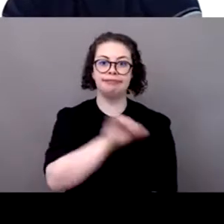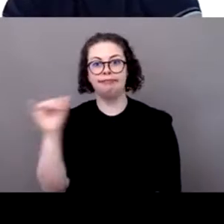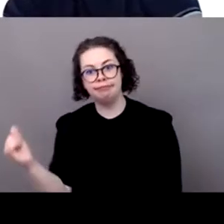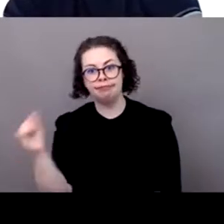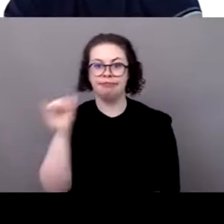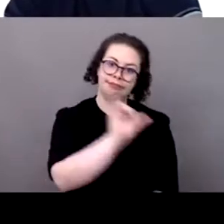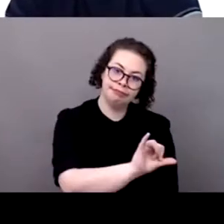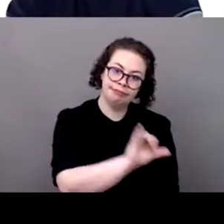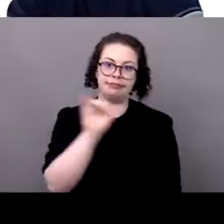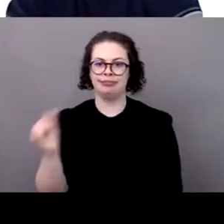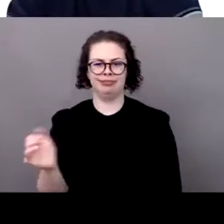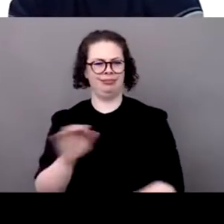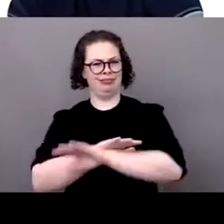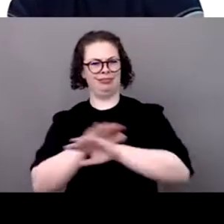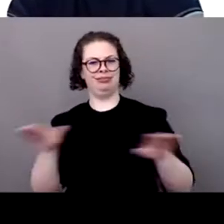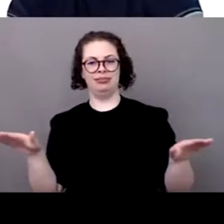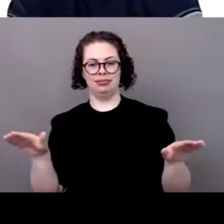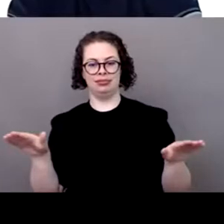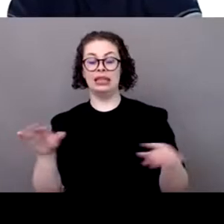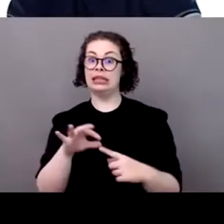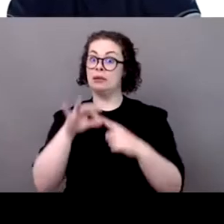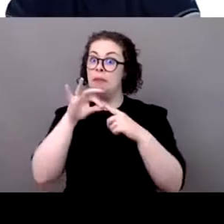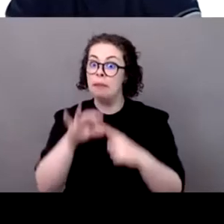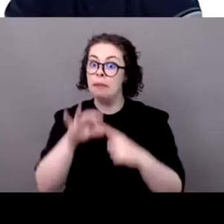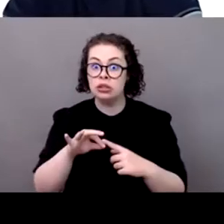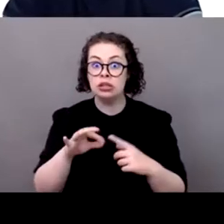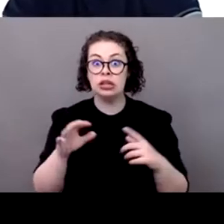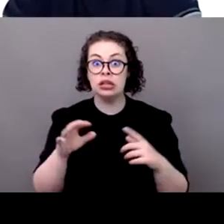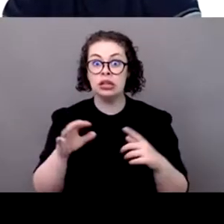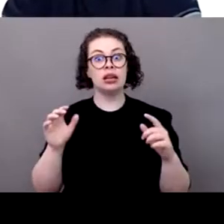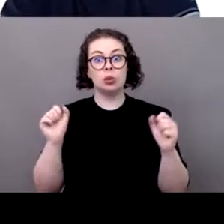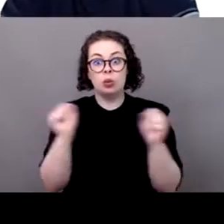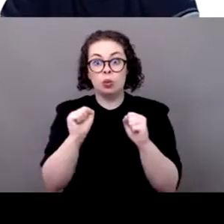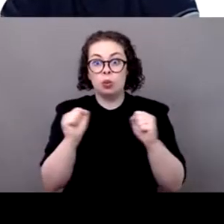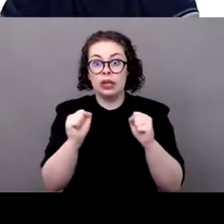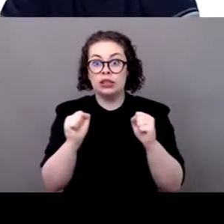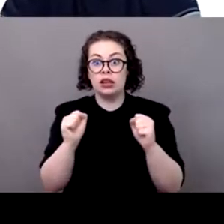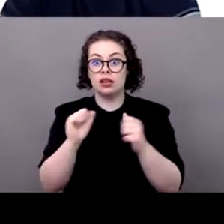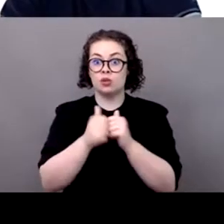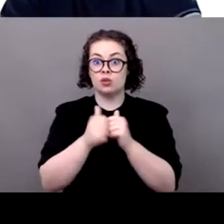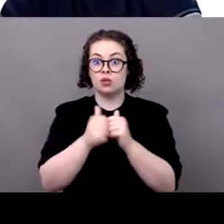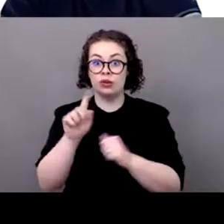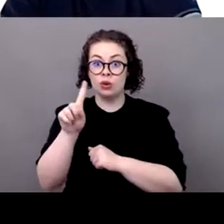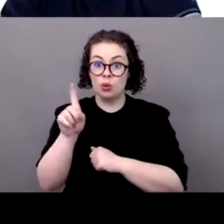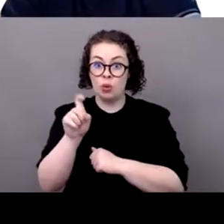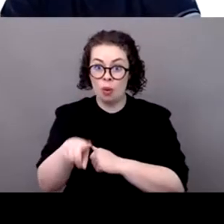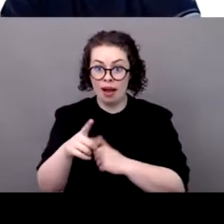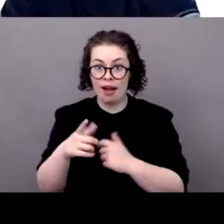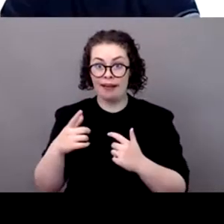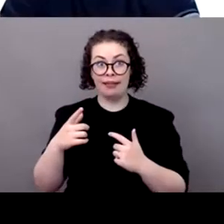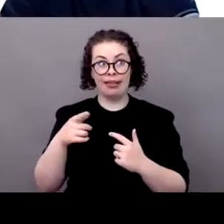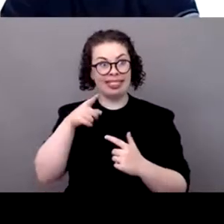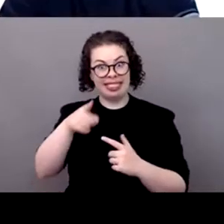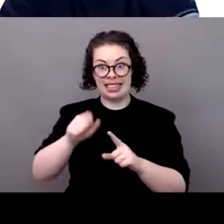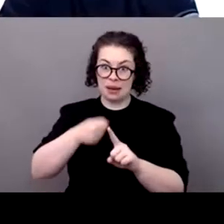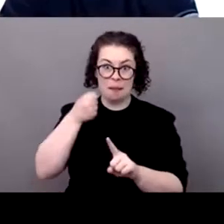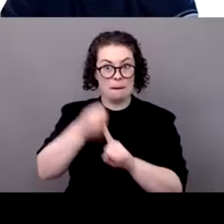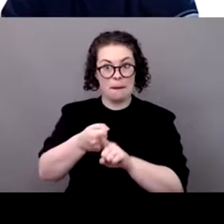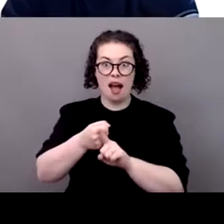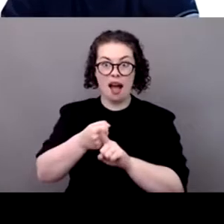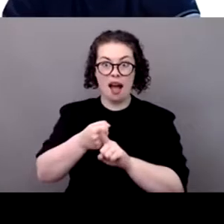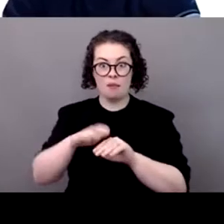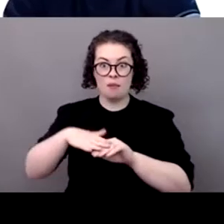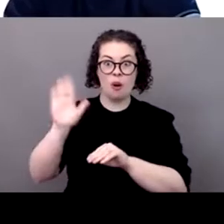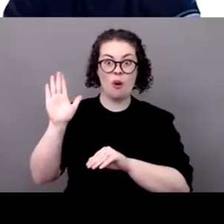on winter sports? When you see this kind of scheduling, don't you think we can do better, maybe Europe, then